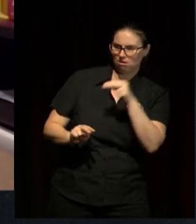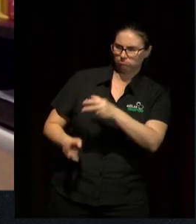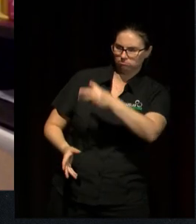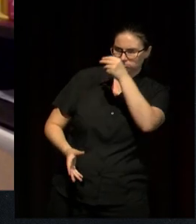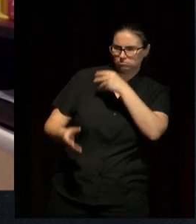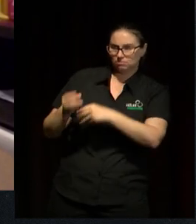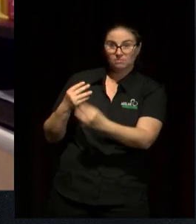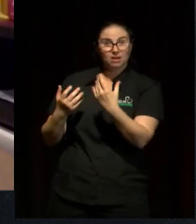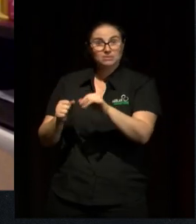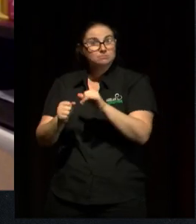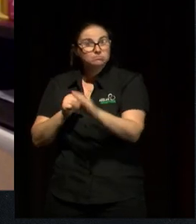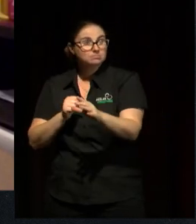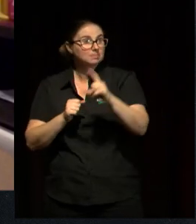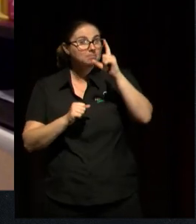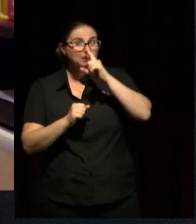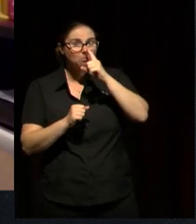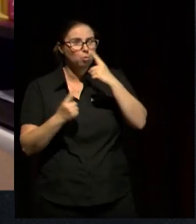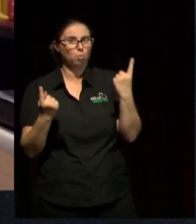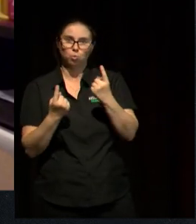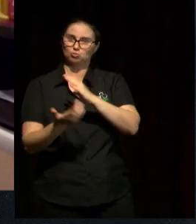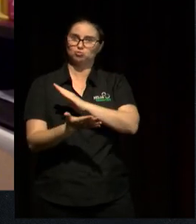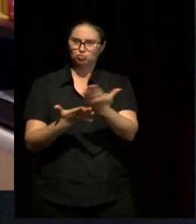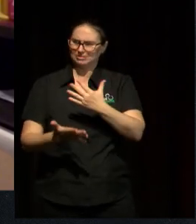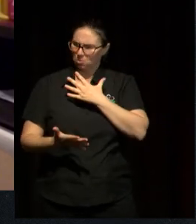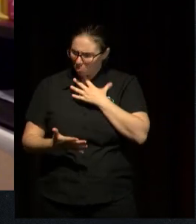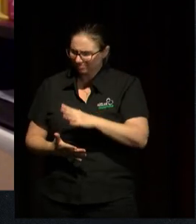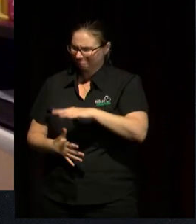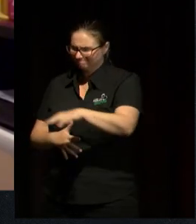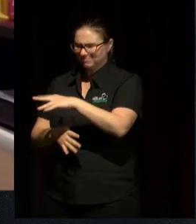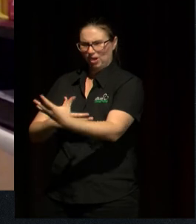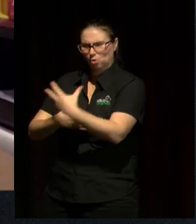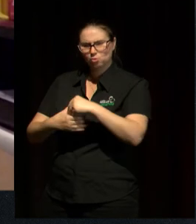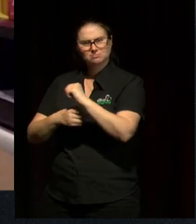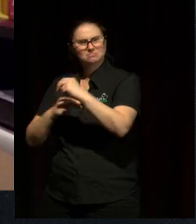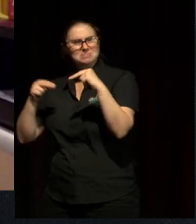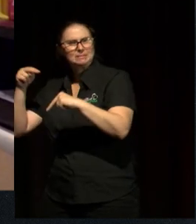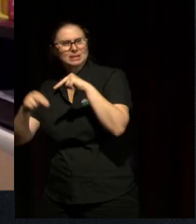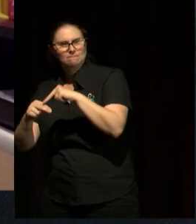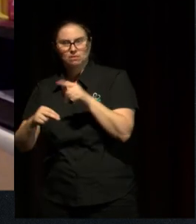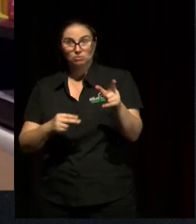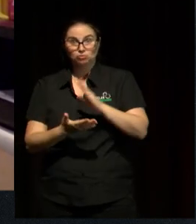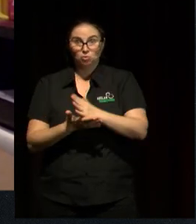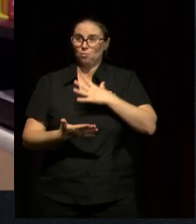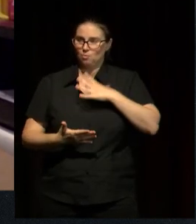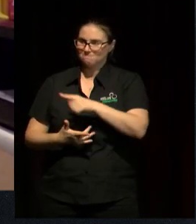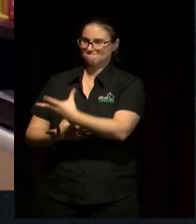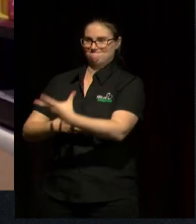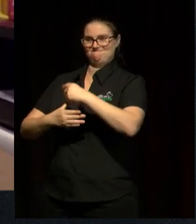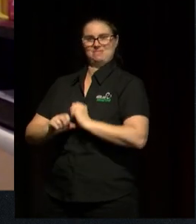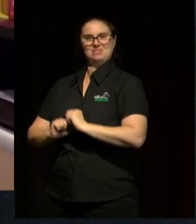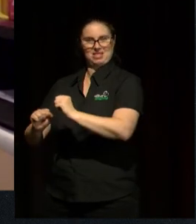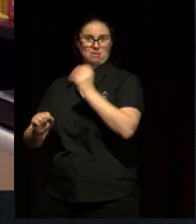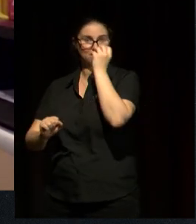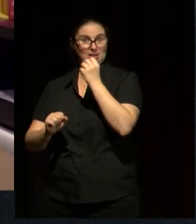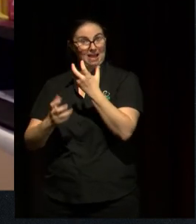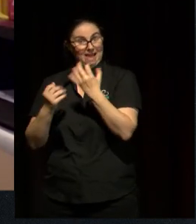out there who listen and want to include children's perspectives and in genuine consultancy. But there's a heck of